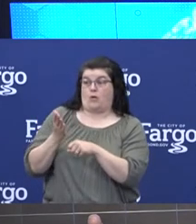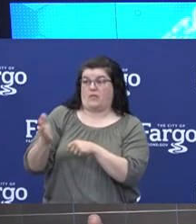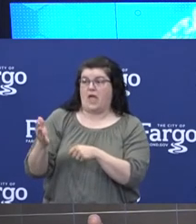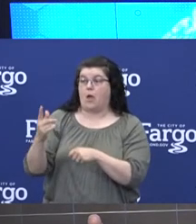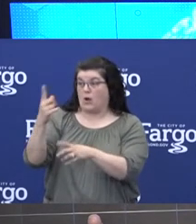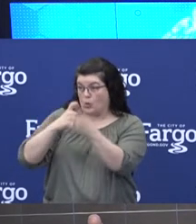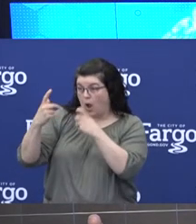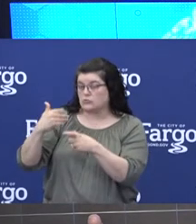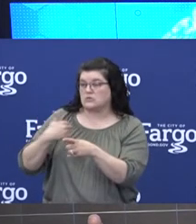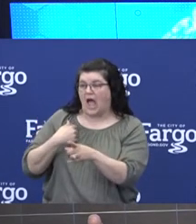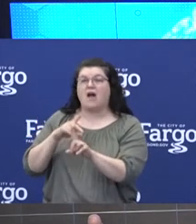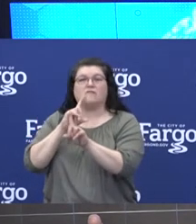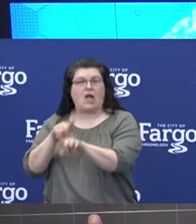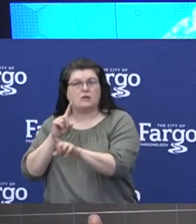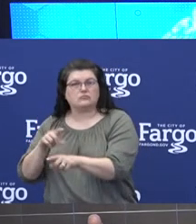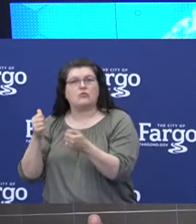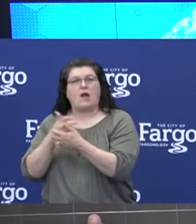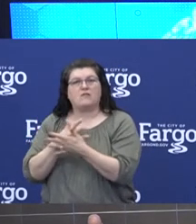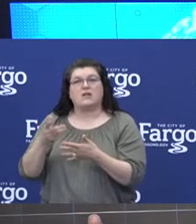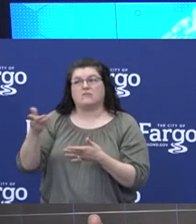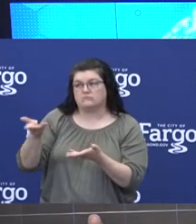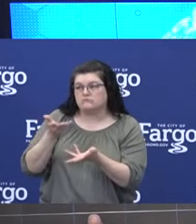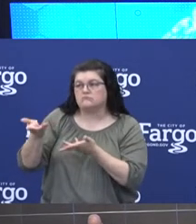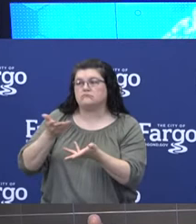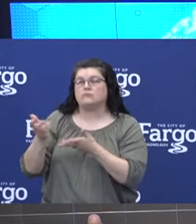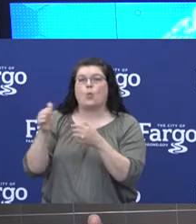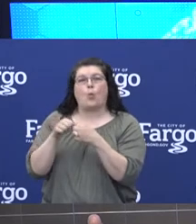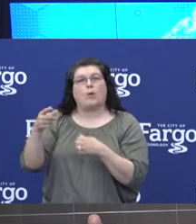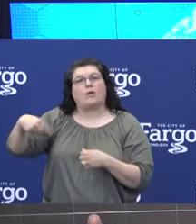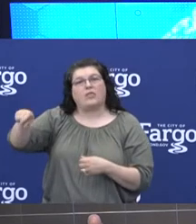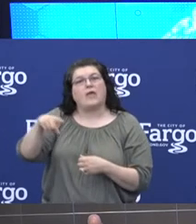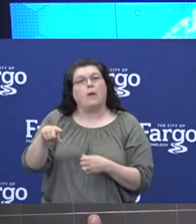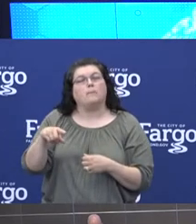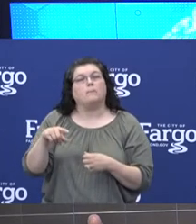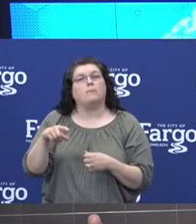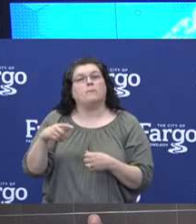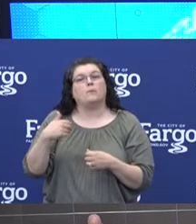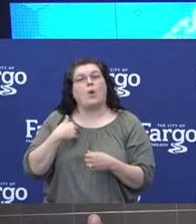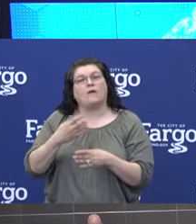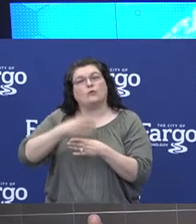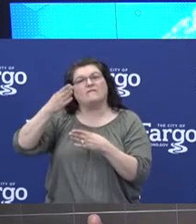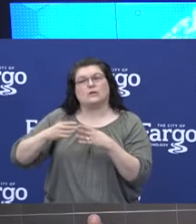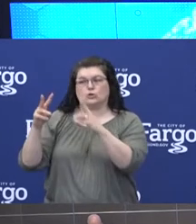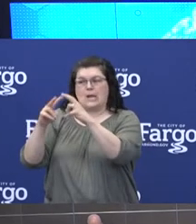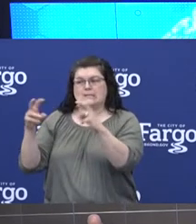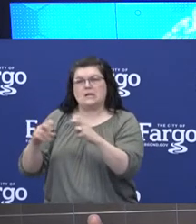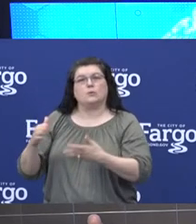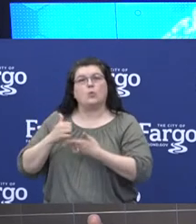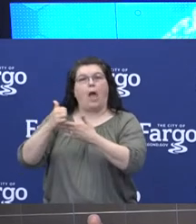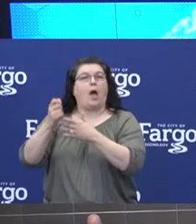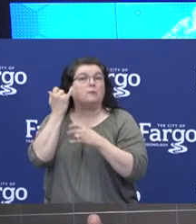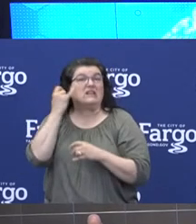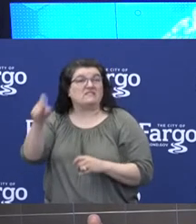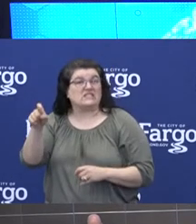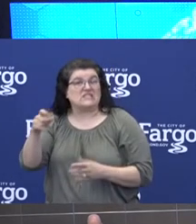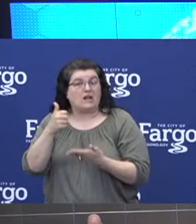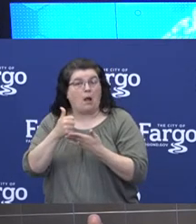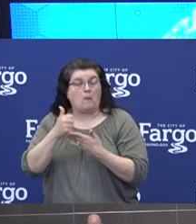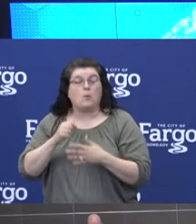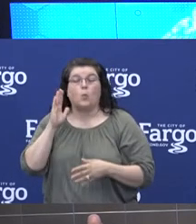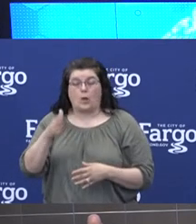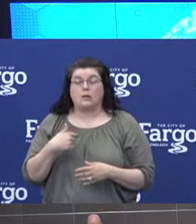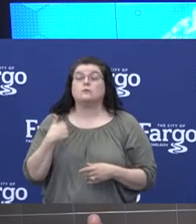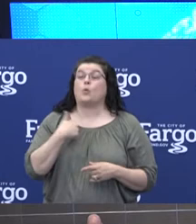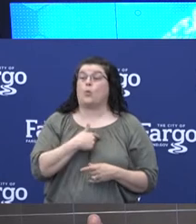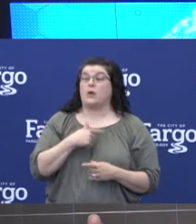questions that the workplace may have. And we'll work with facilities to finish the assessment if needed. During the visit,